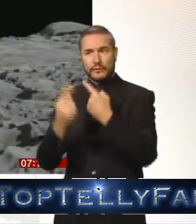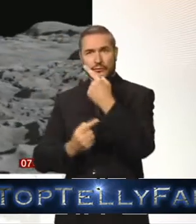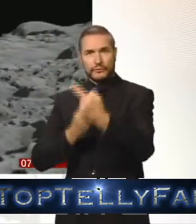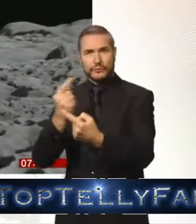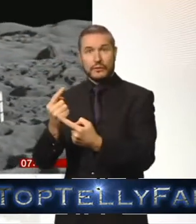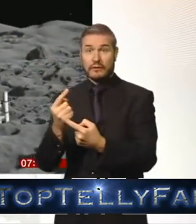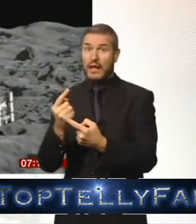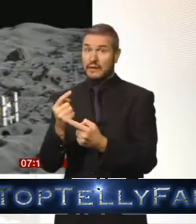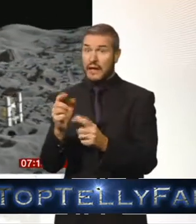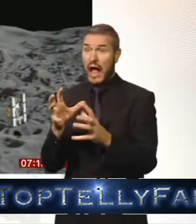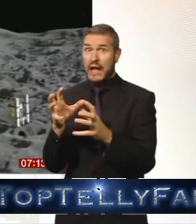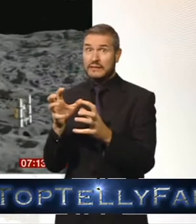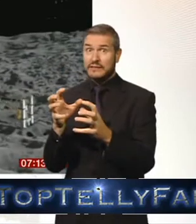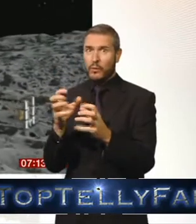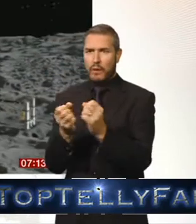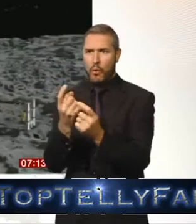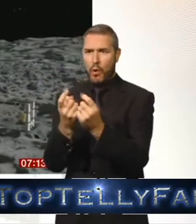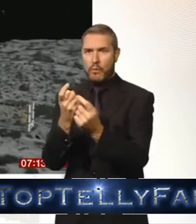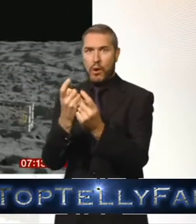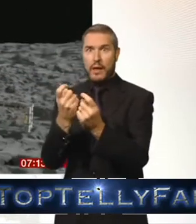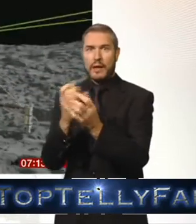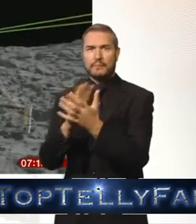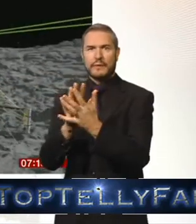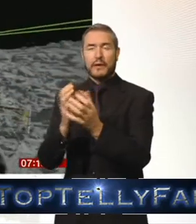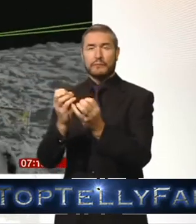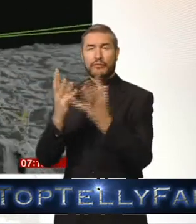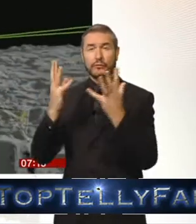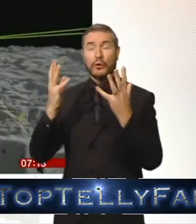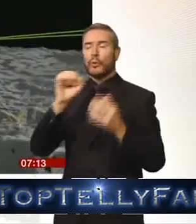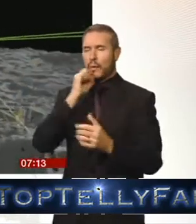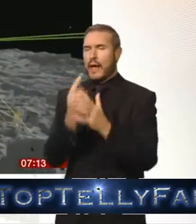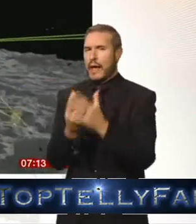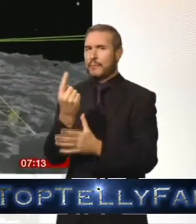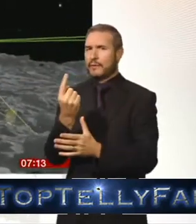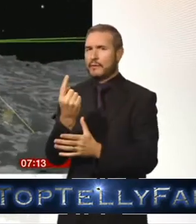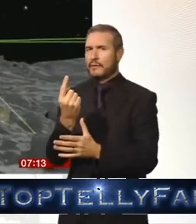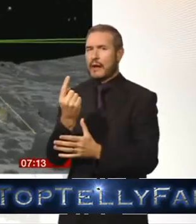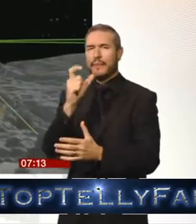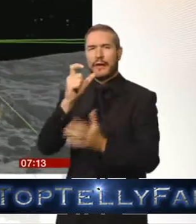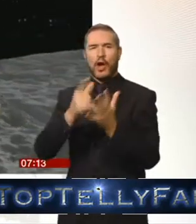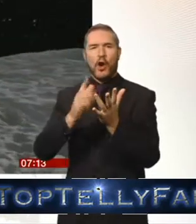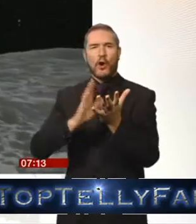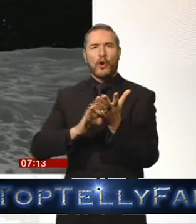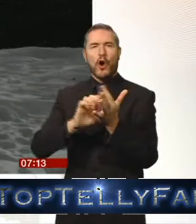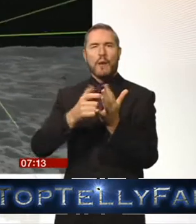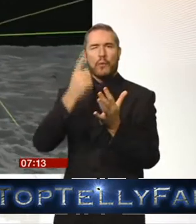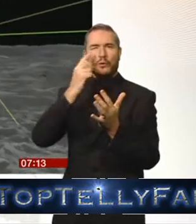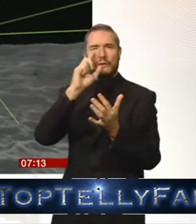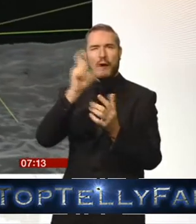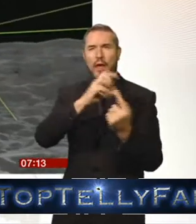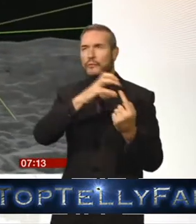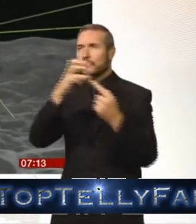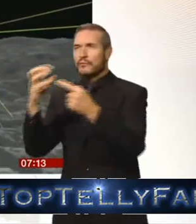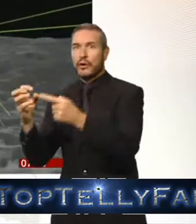was made of ice it'll start to boil you'll get lots of jets coming off it'll start forming that beautiful coma that people think of when they think of